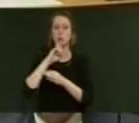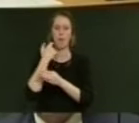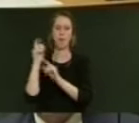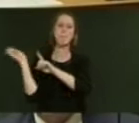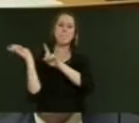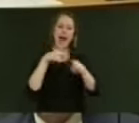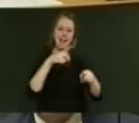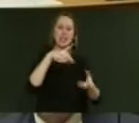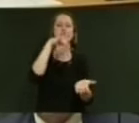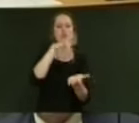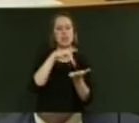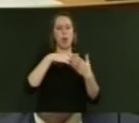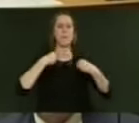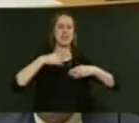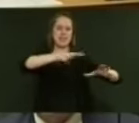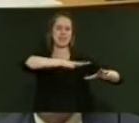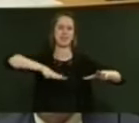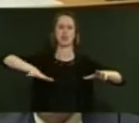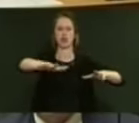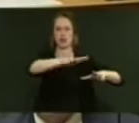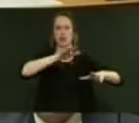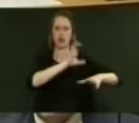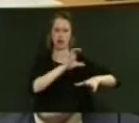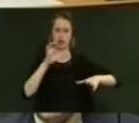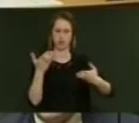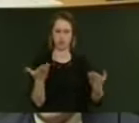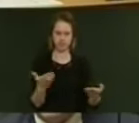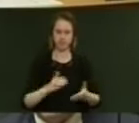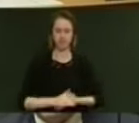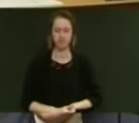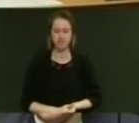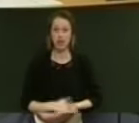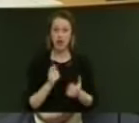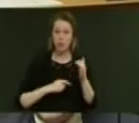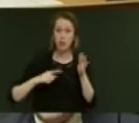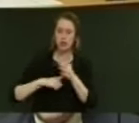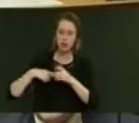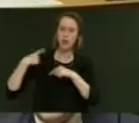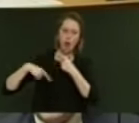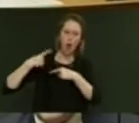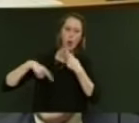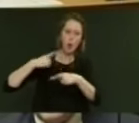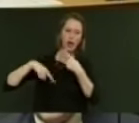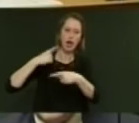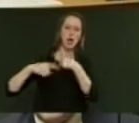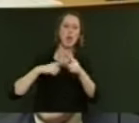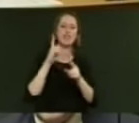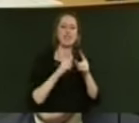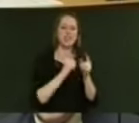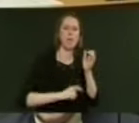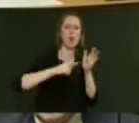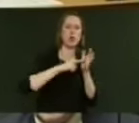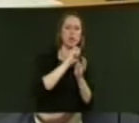returned to the central business district. It is important to maintain momentum with the City's anchor projects,